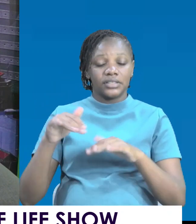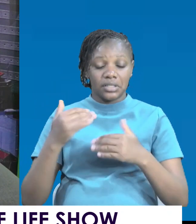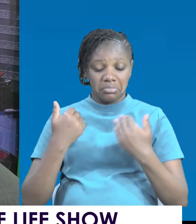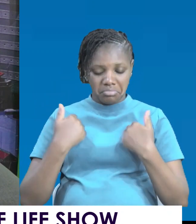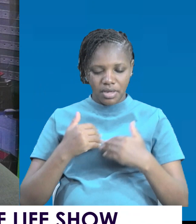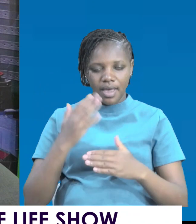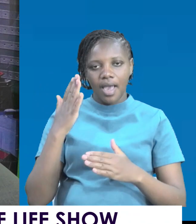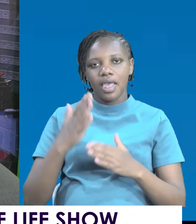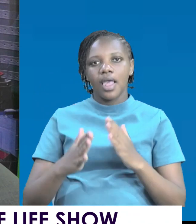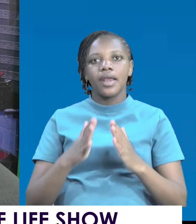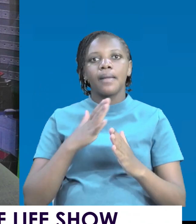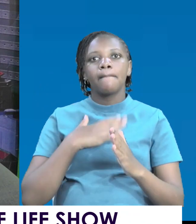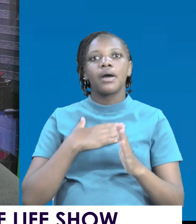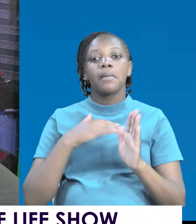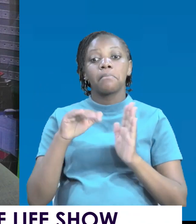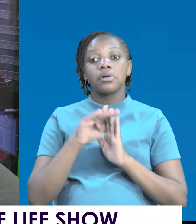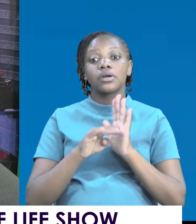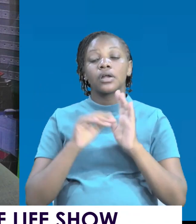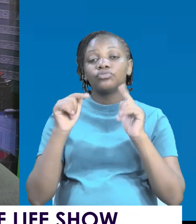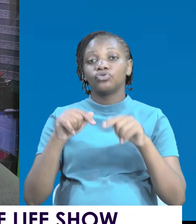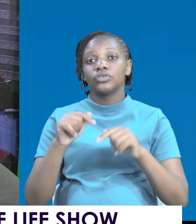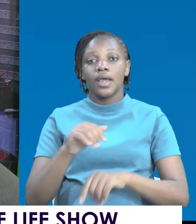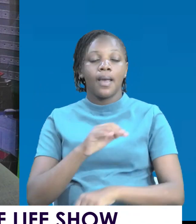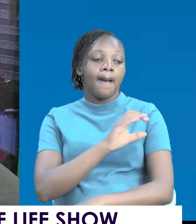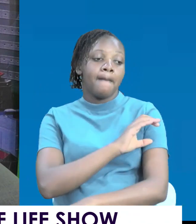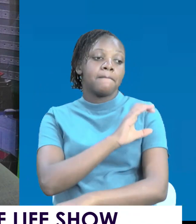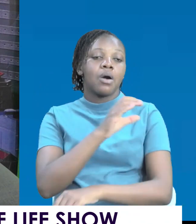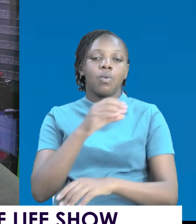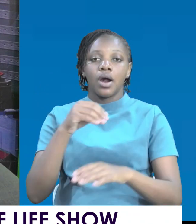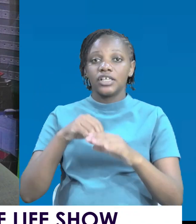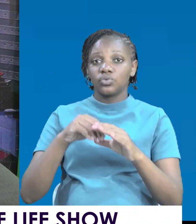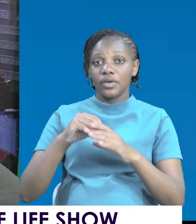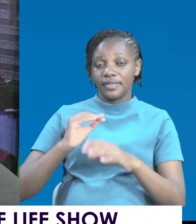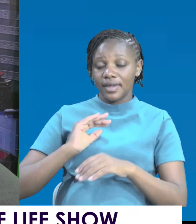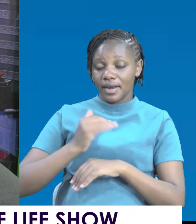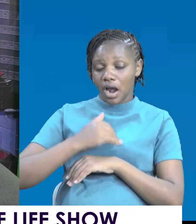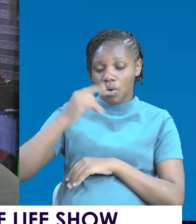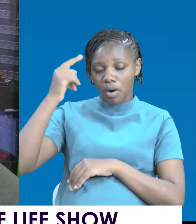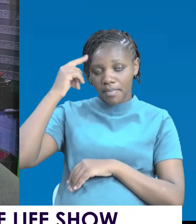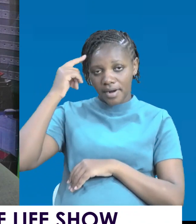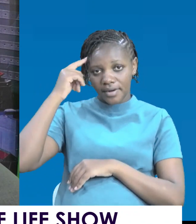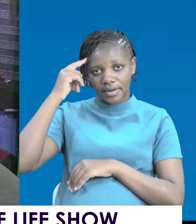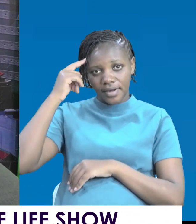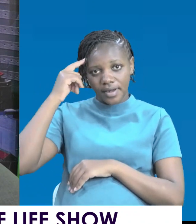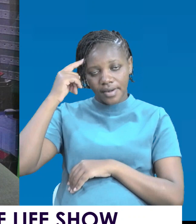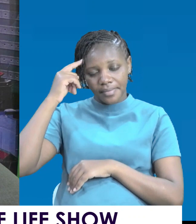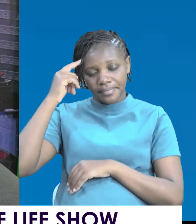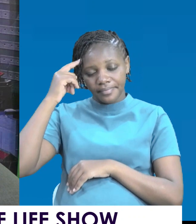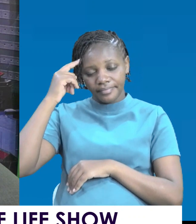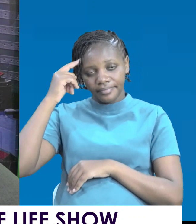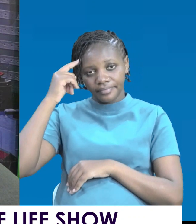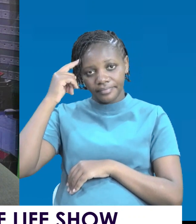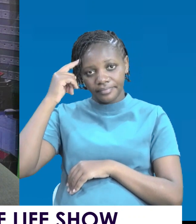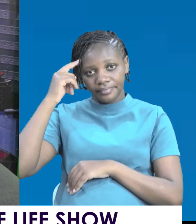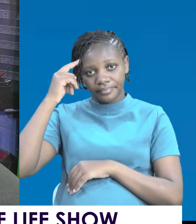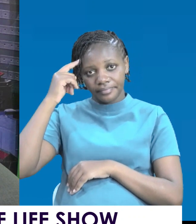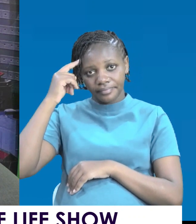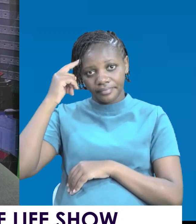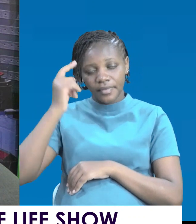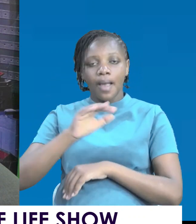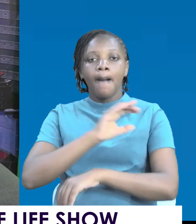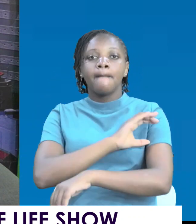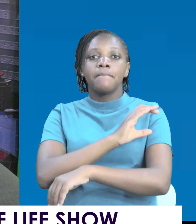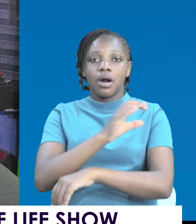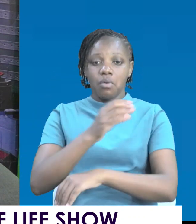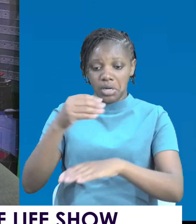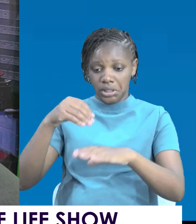it. The power is in our minds. Renew your mind right now. The power